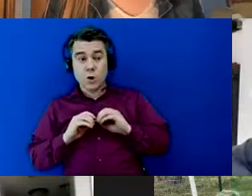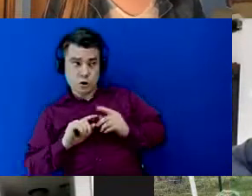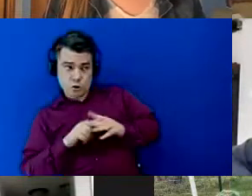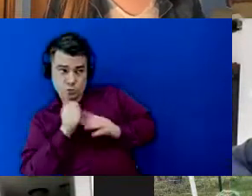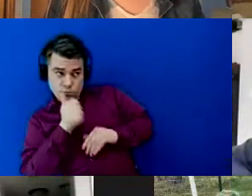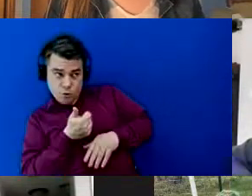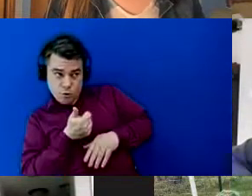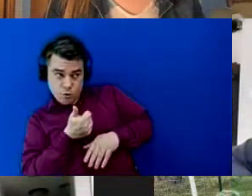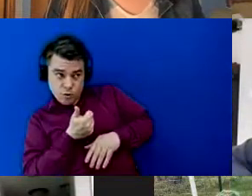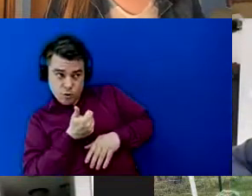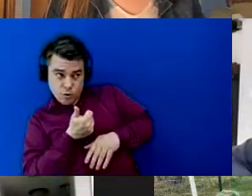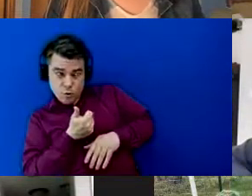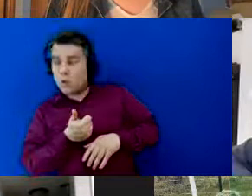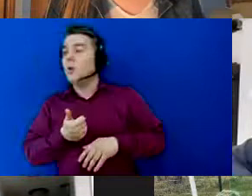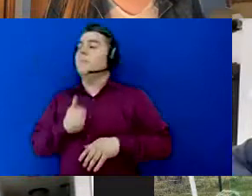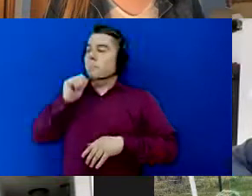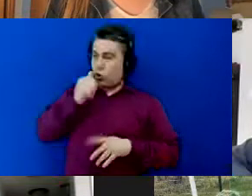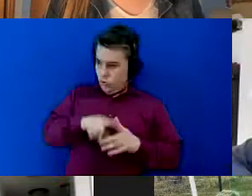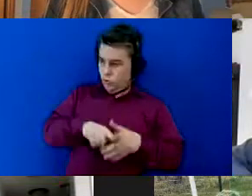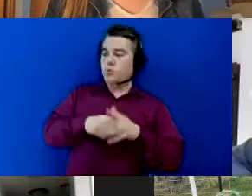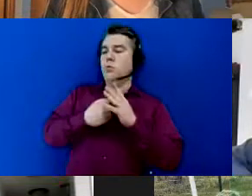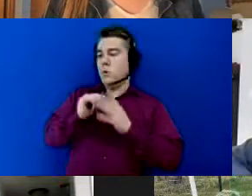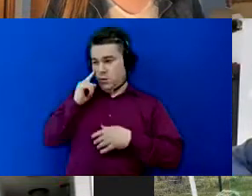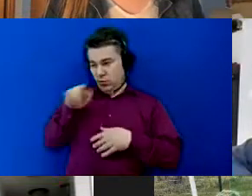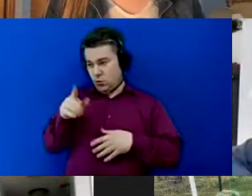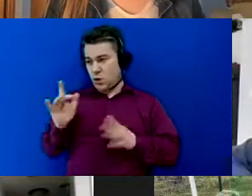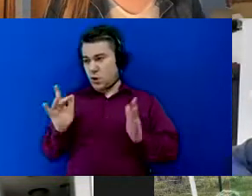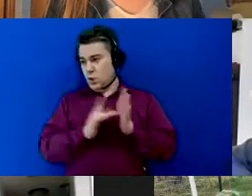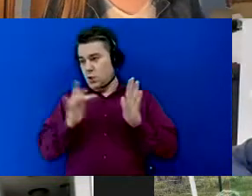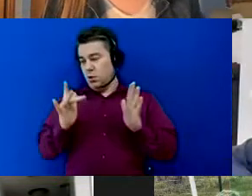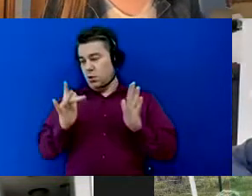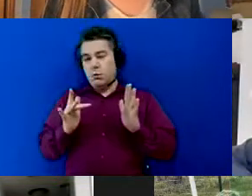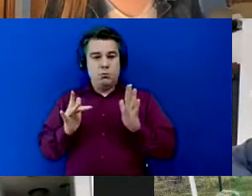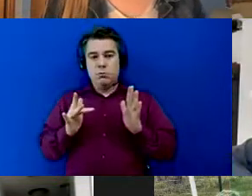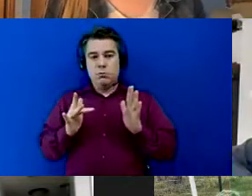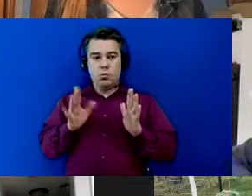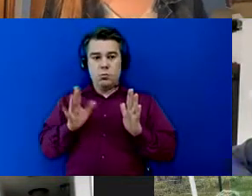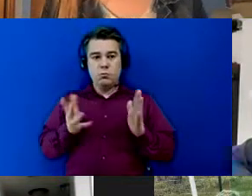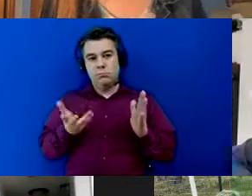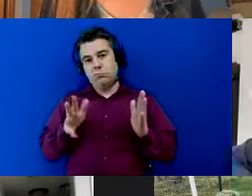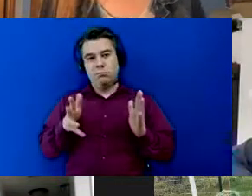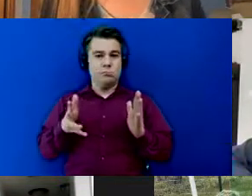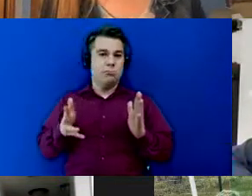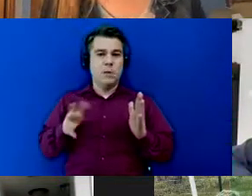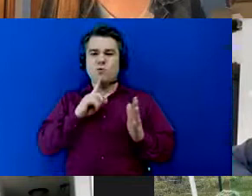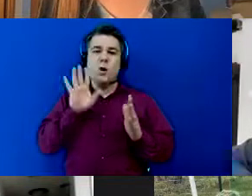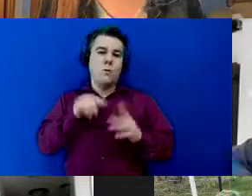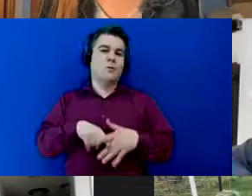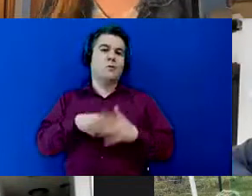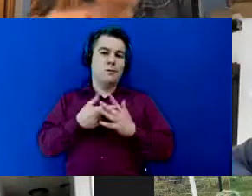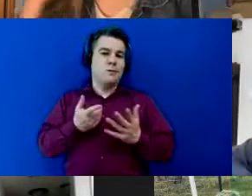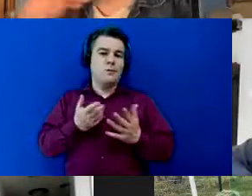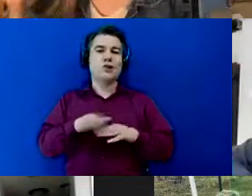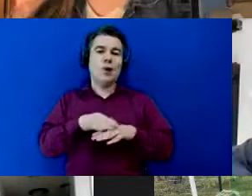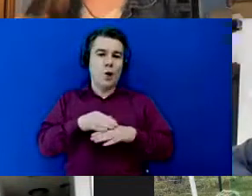it starts tomorrow so i think if you click on it you know i'm sure it'll be like i'm sure it will start probably slow so